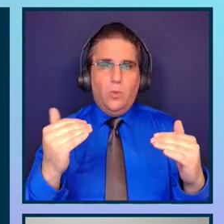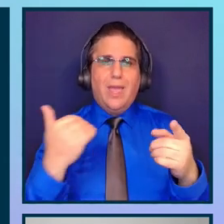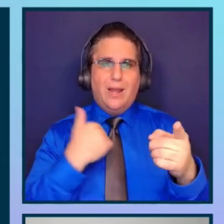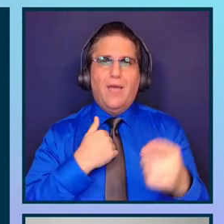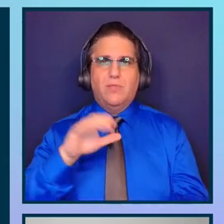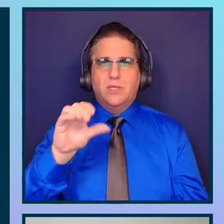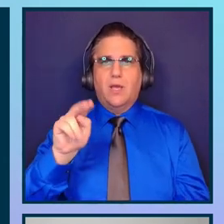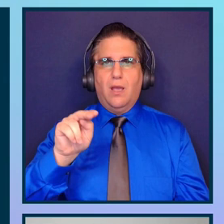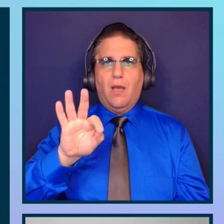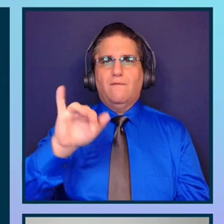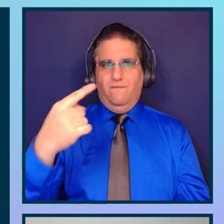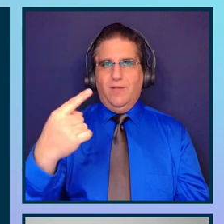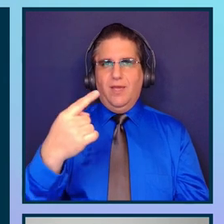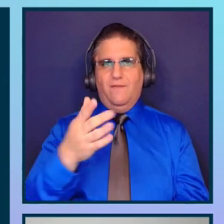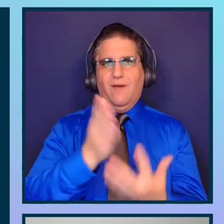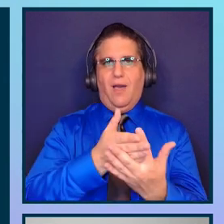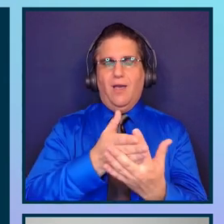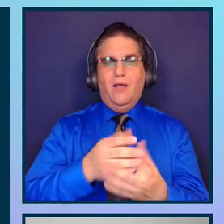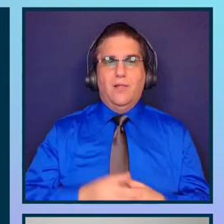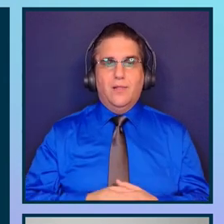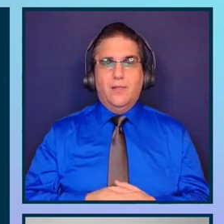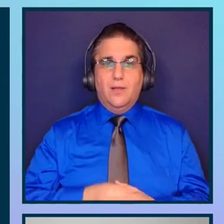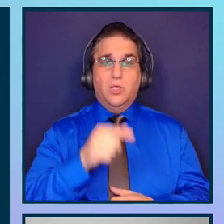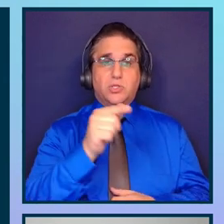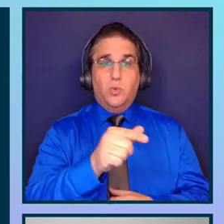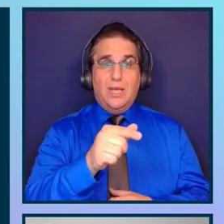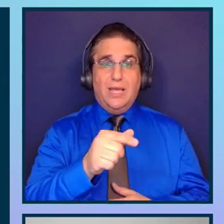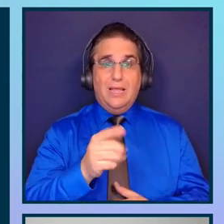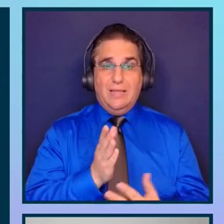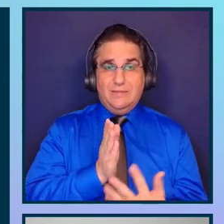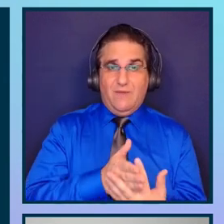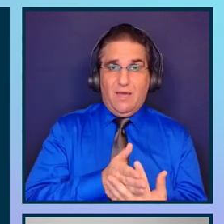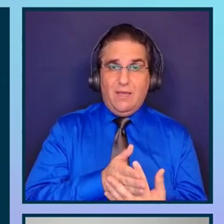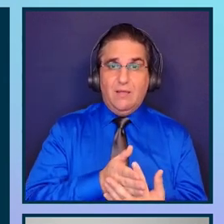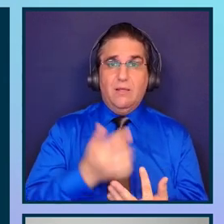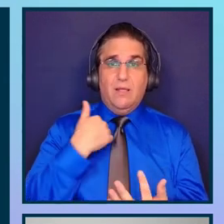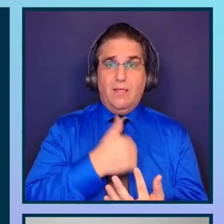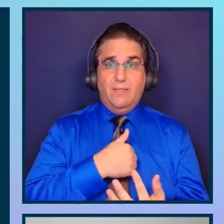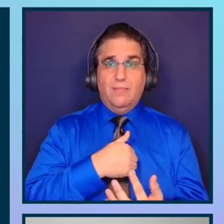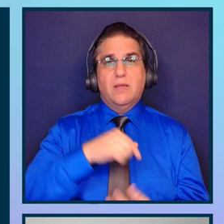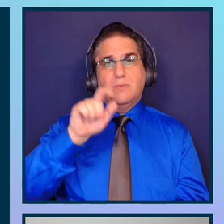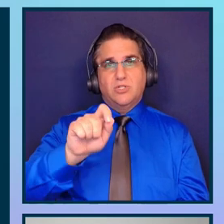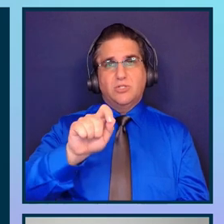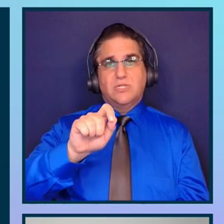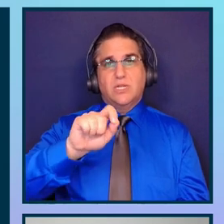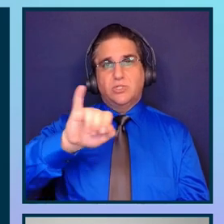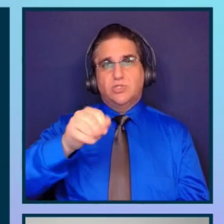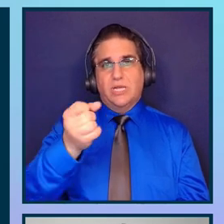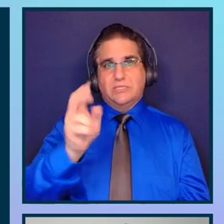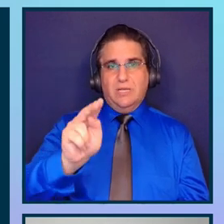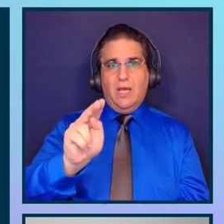file. So in this file, in this JSON file, what we specify is an array of